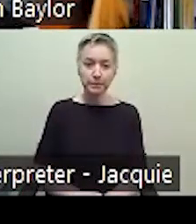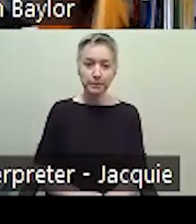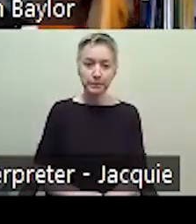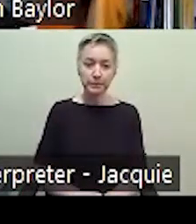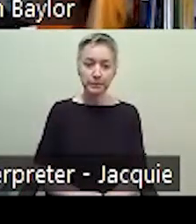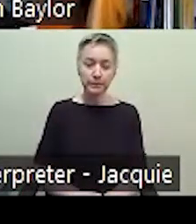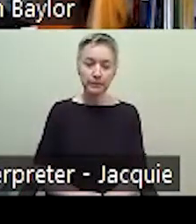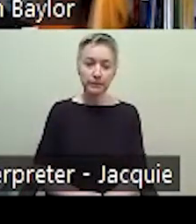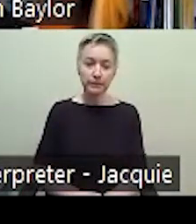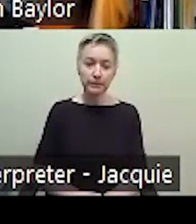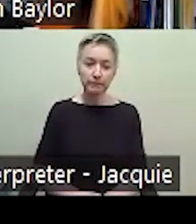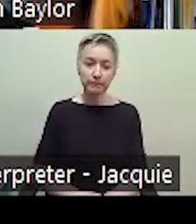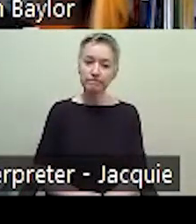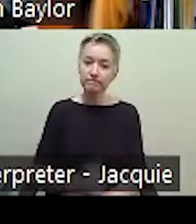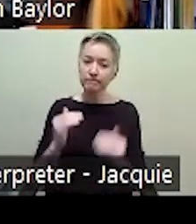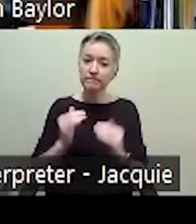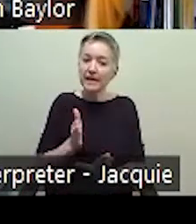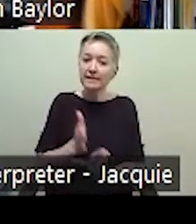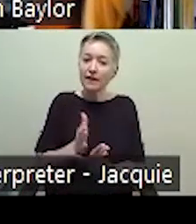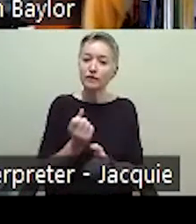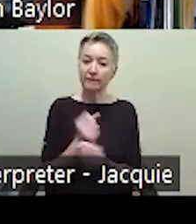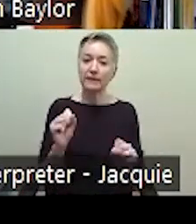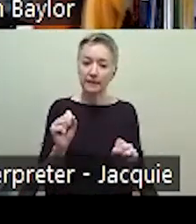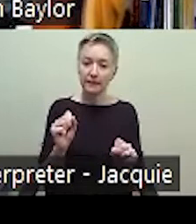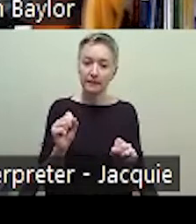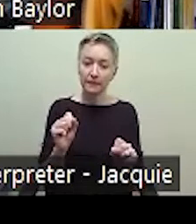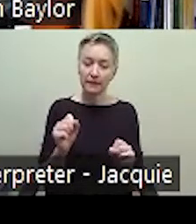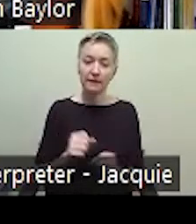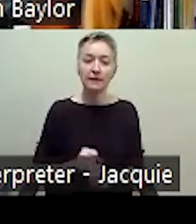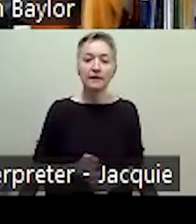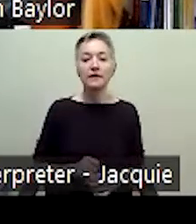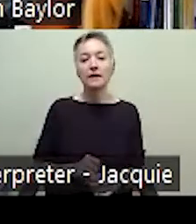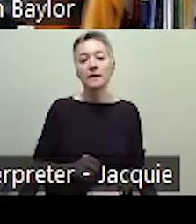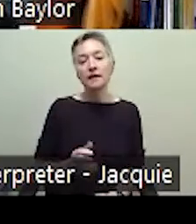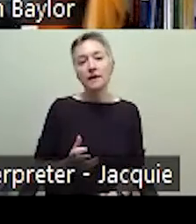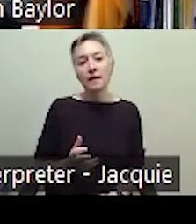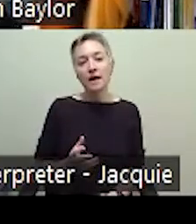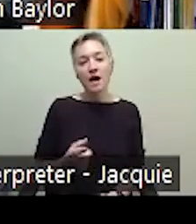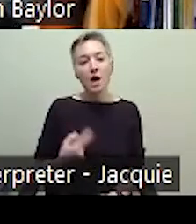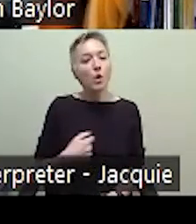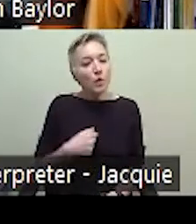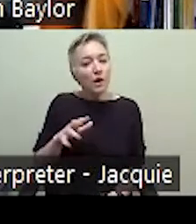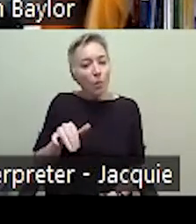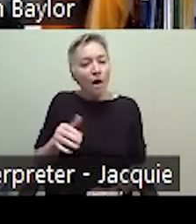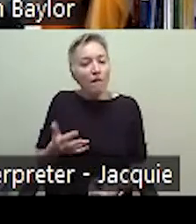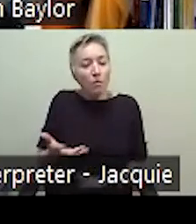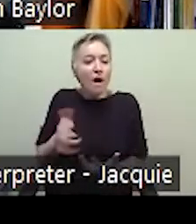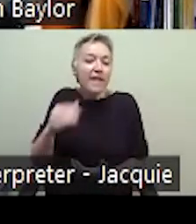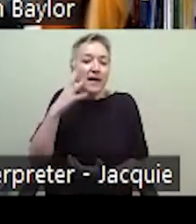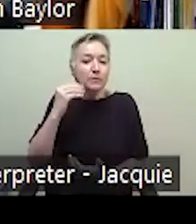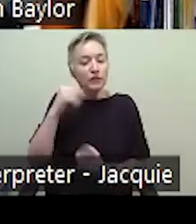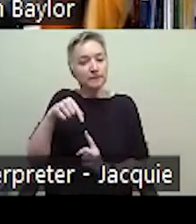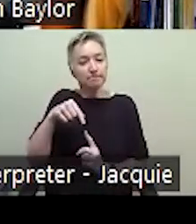Psychological safety, right? Psychological wanted this sim to be a safe learning activity,